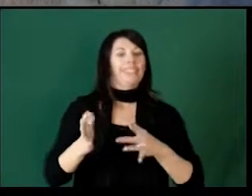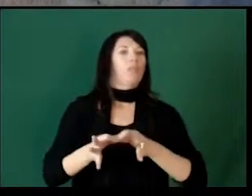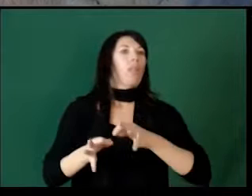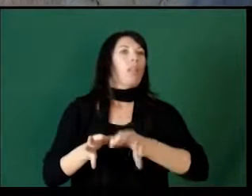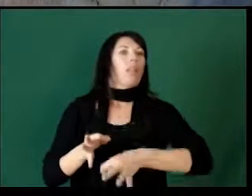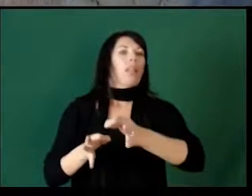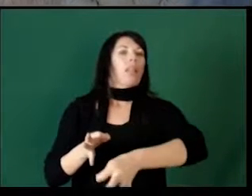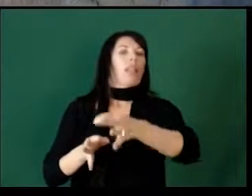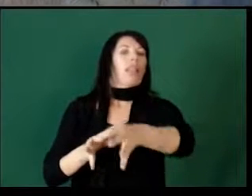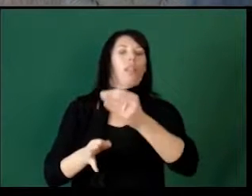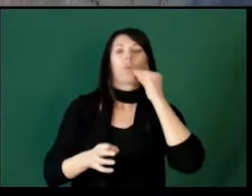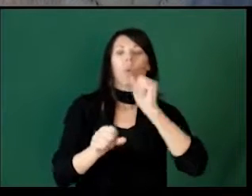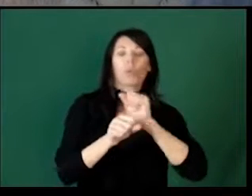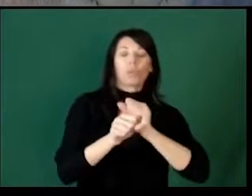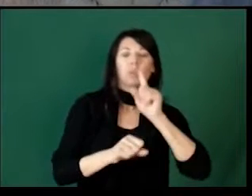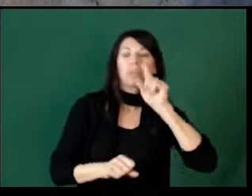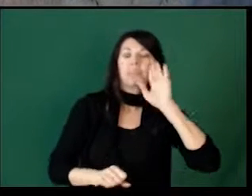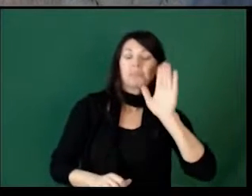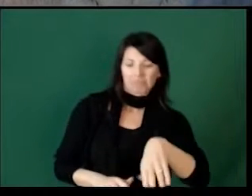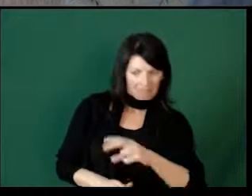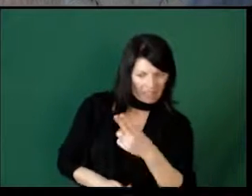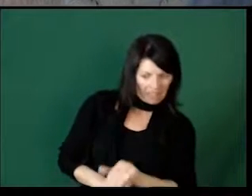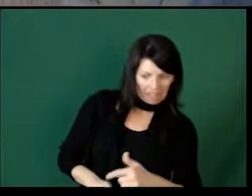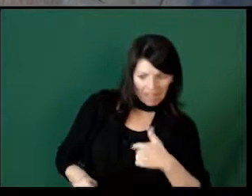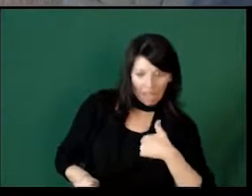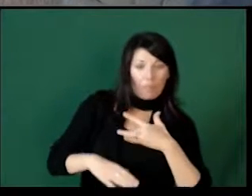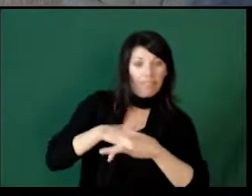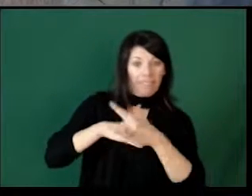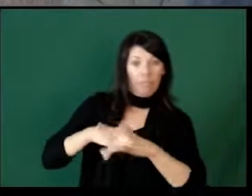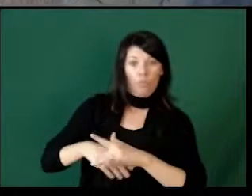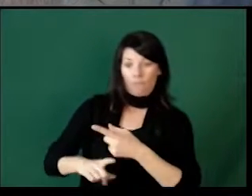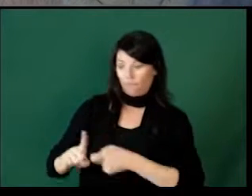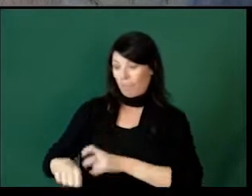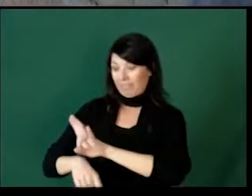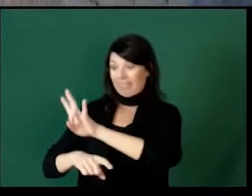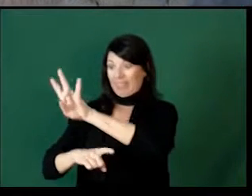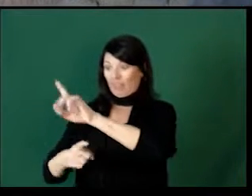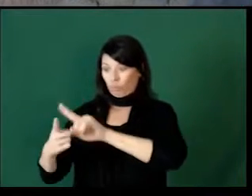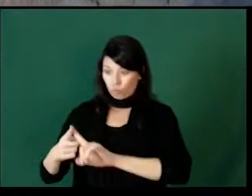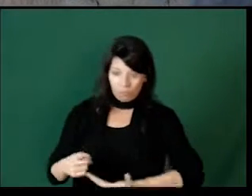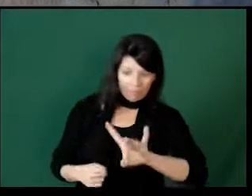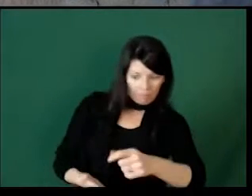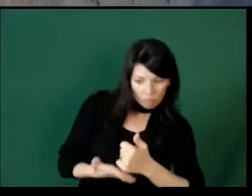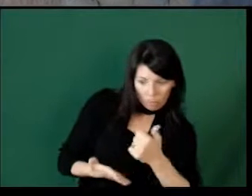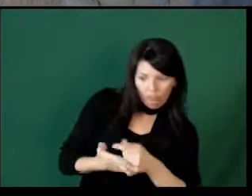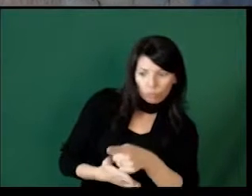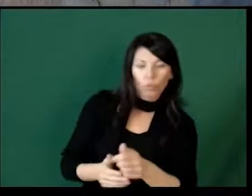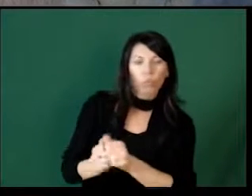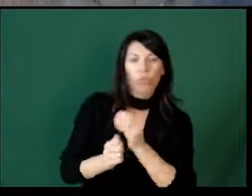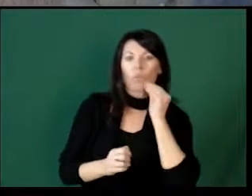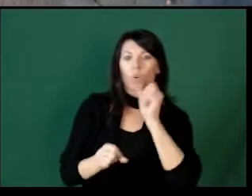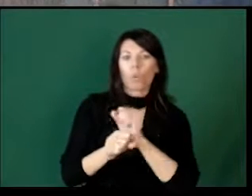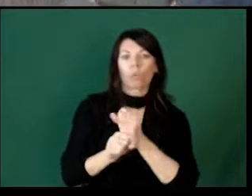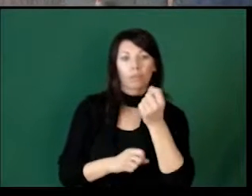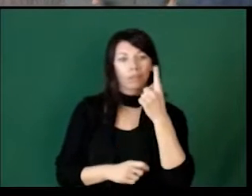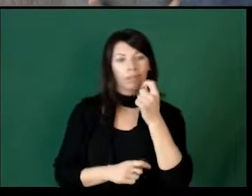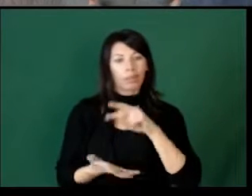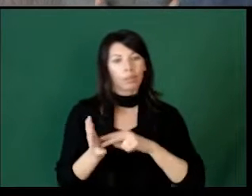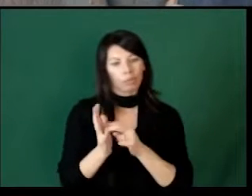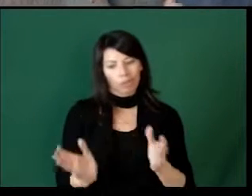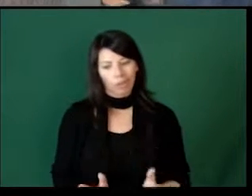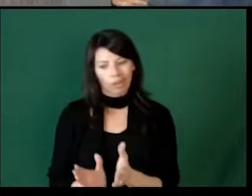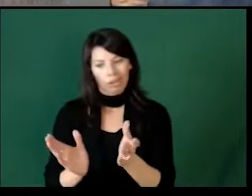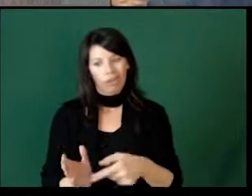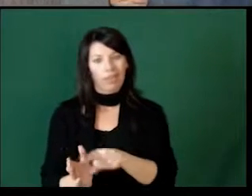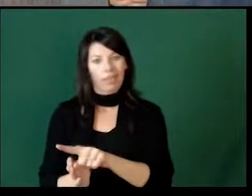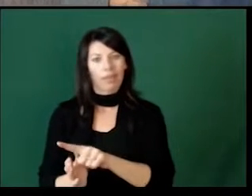student likes to procrastinate their homework is you can say, hey, I'm available from 7 to 8 to help with homework. And what you're doing is